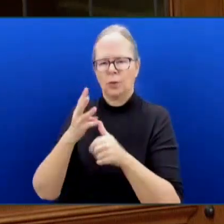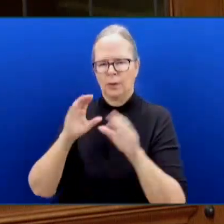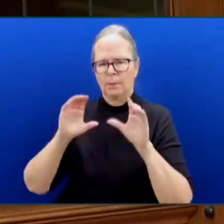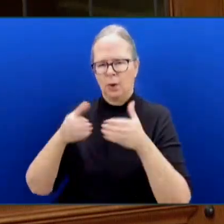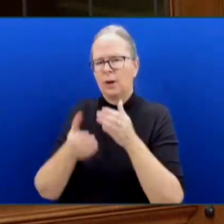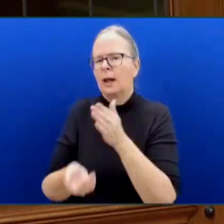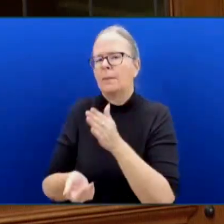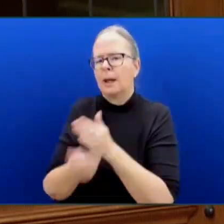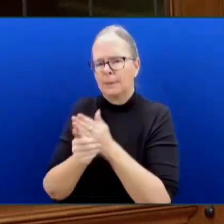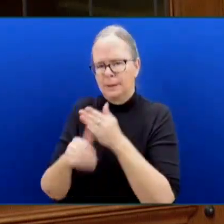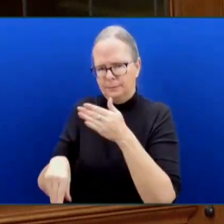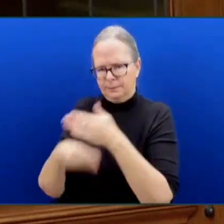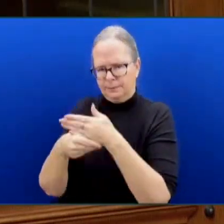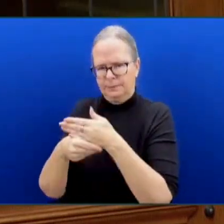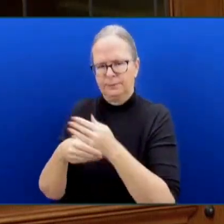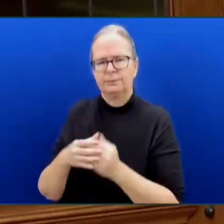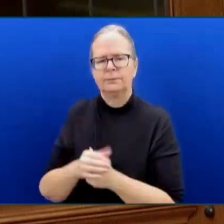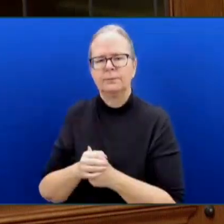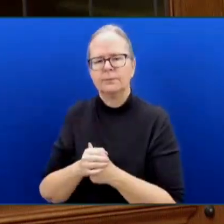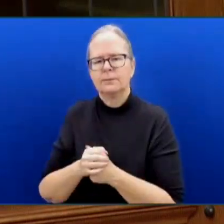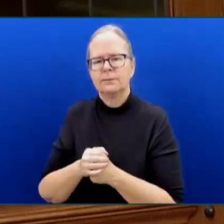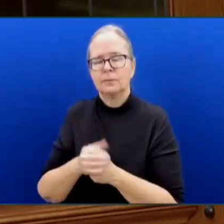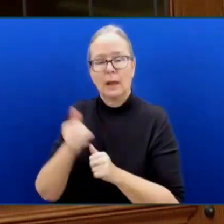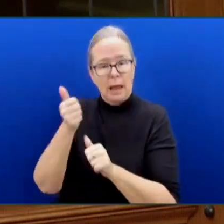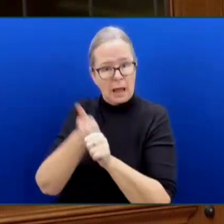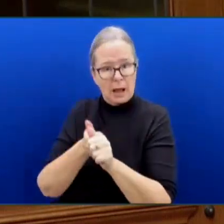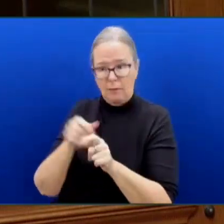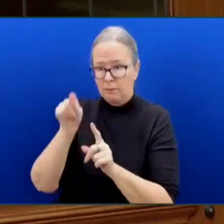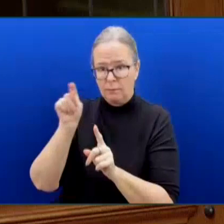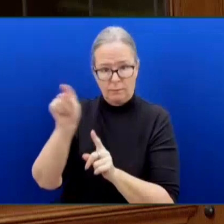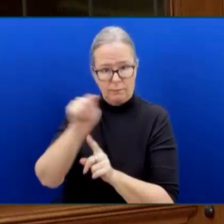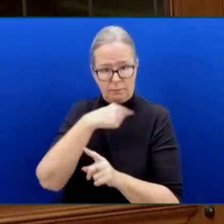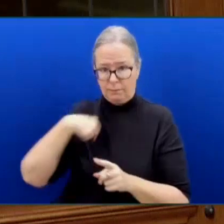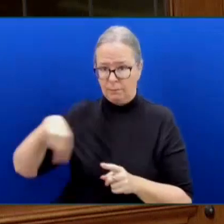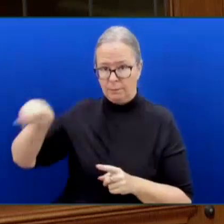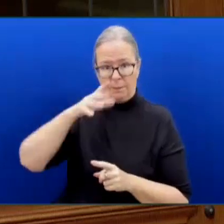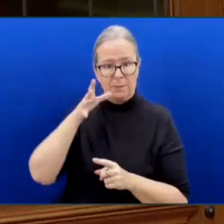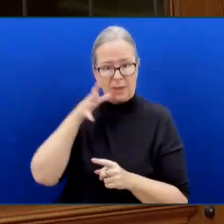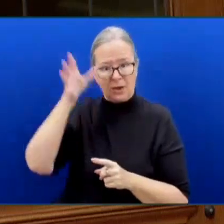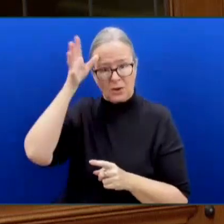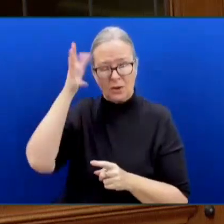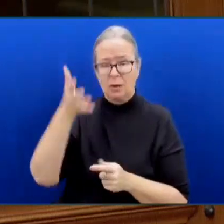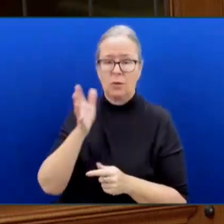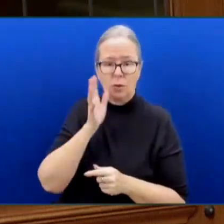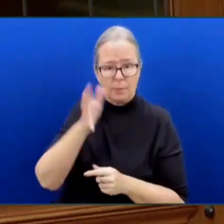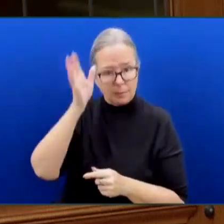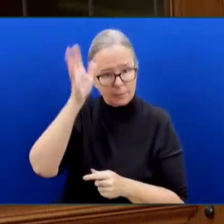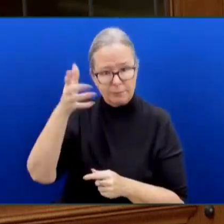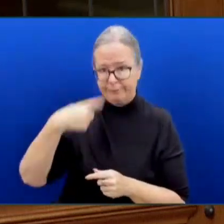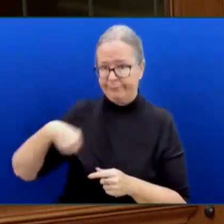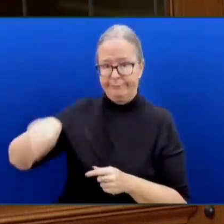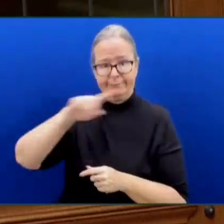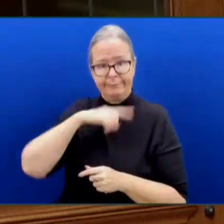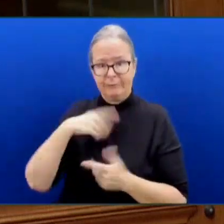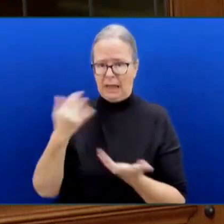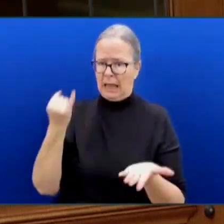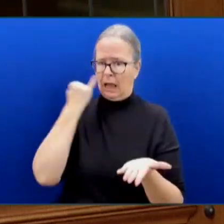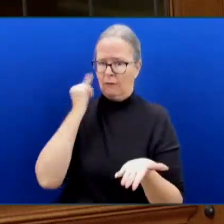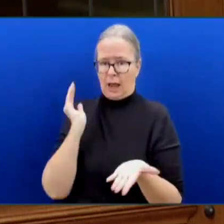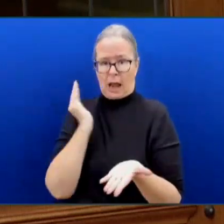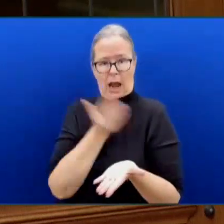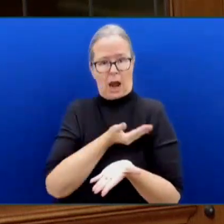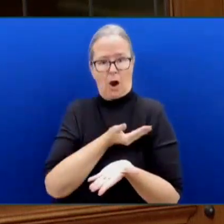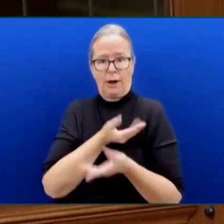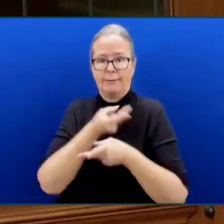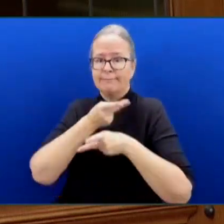If any of those in our charge became addicted to drugs, safe supply or not, I am certain that